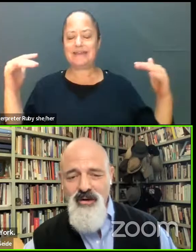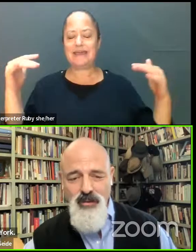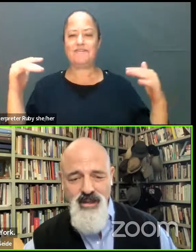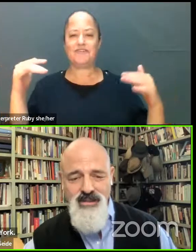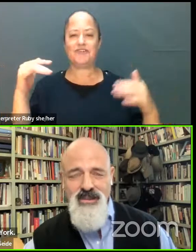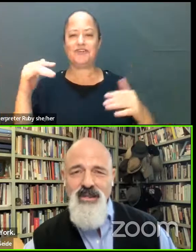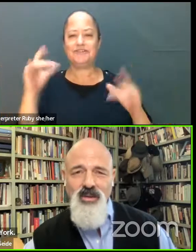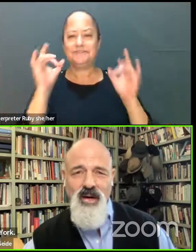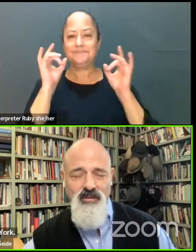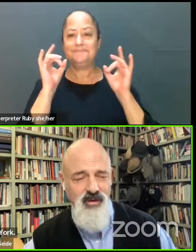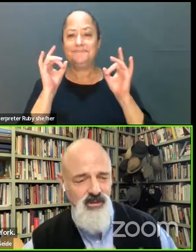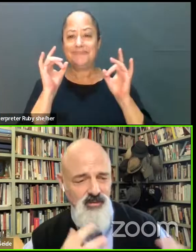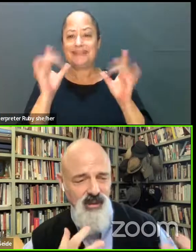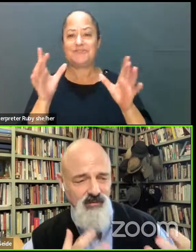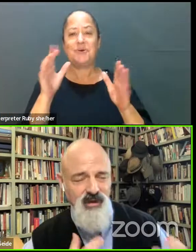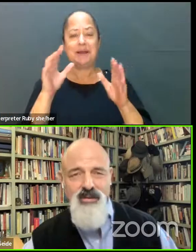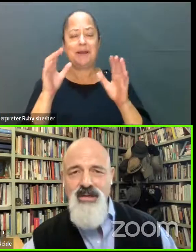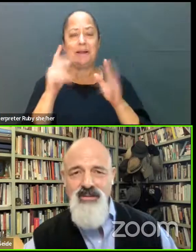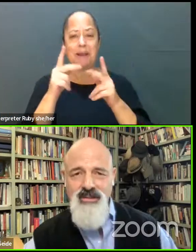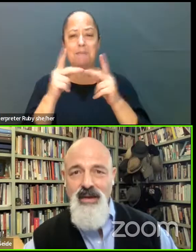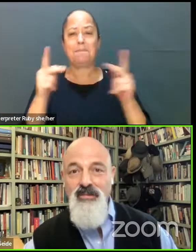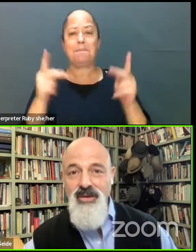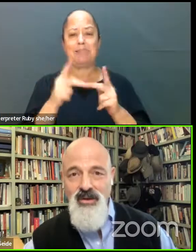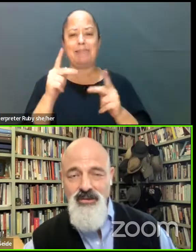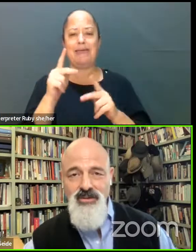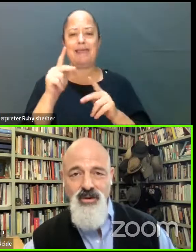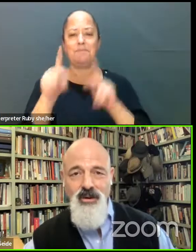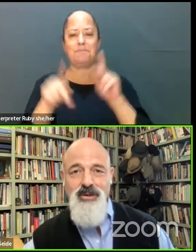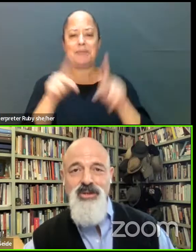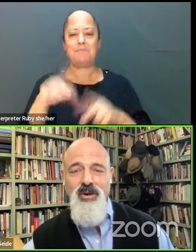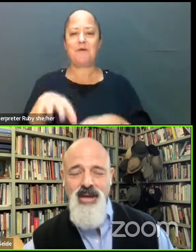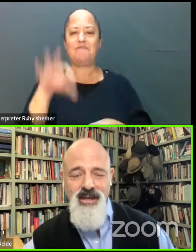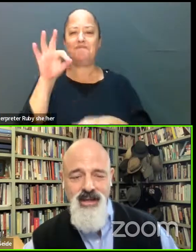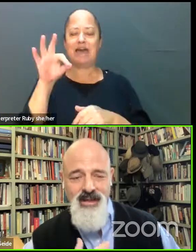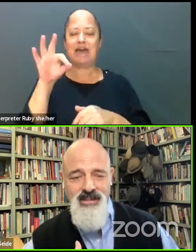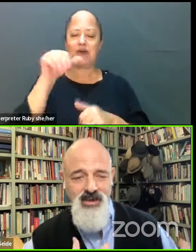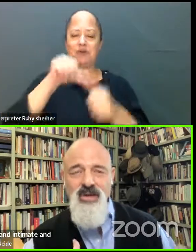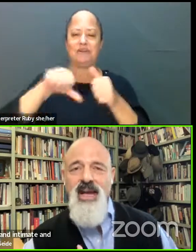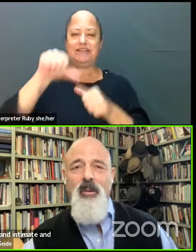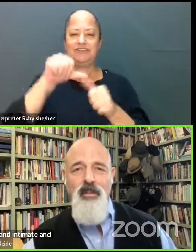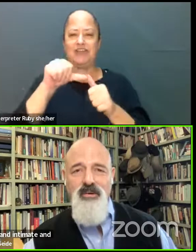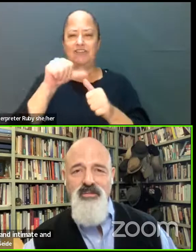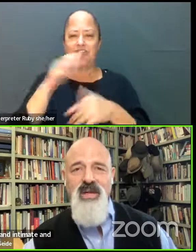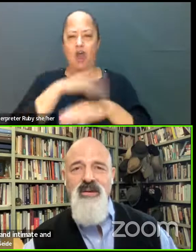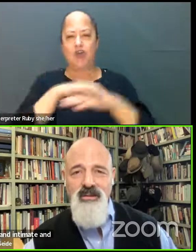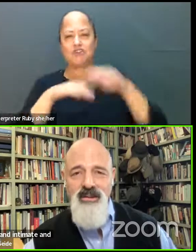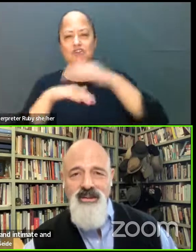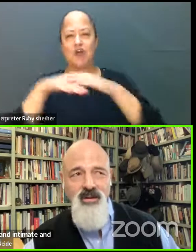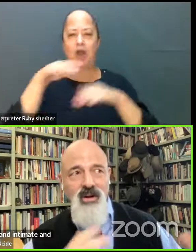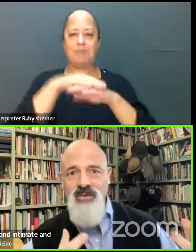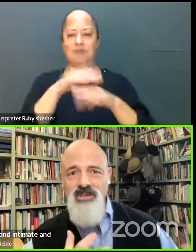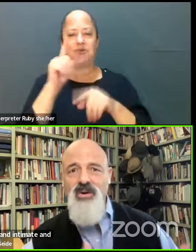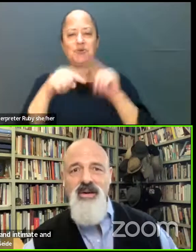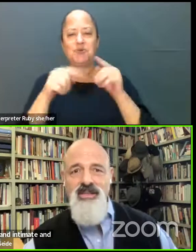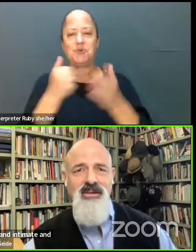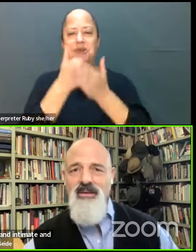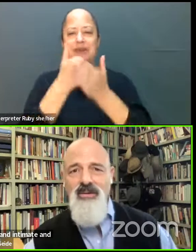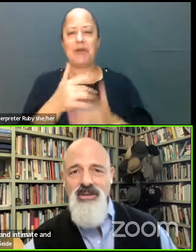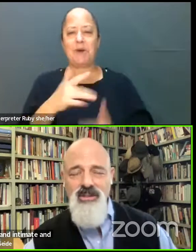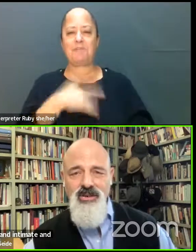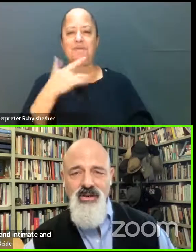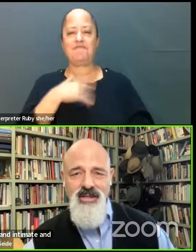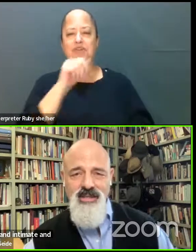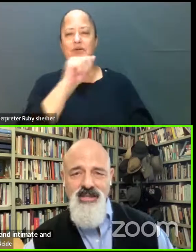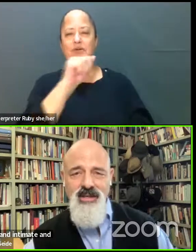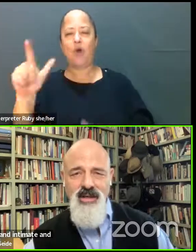extraordinary place where folks really found themselves on top of each other to a large degree. so you couldn't help but feel all of the stories, all